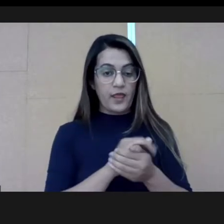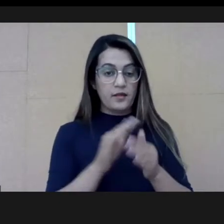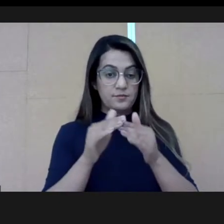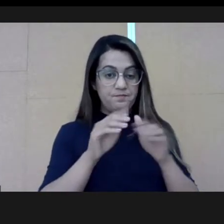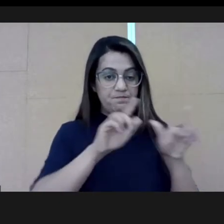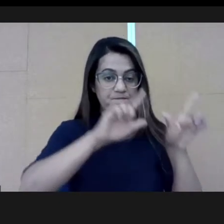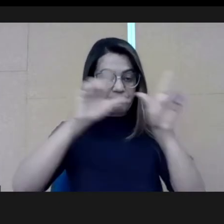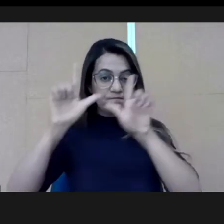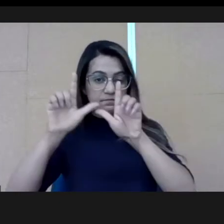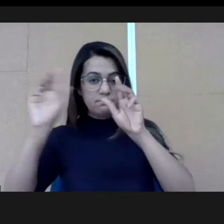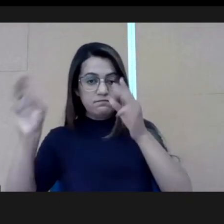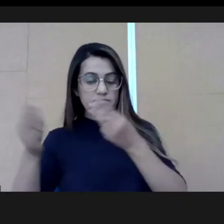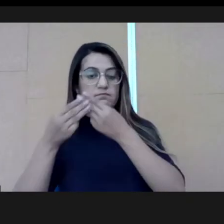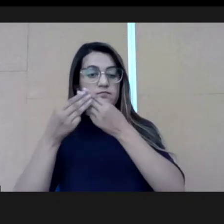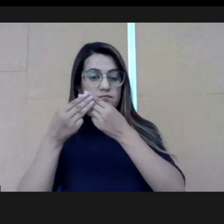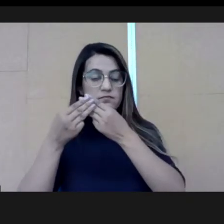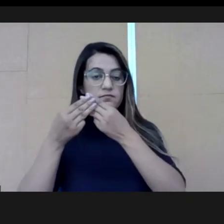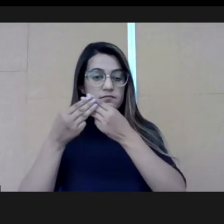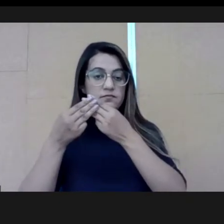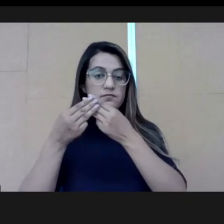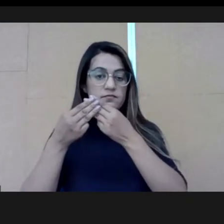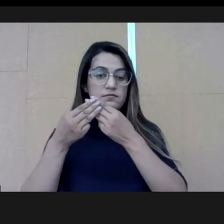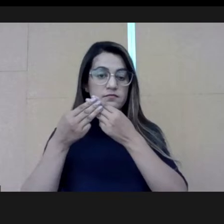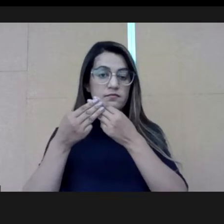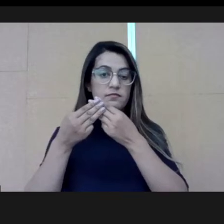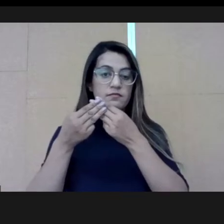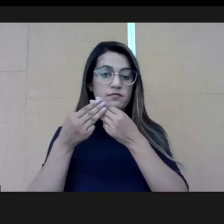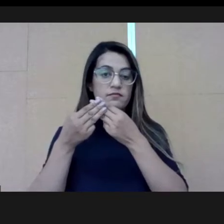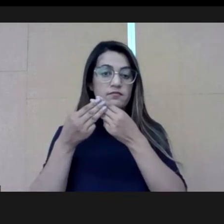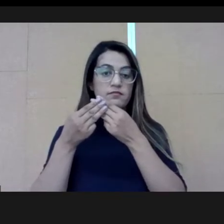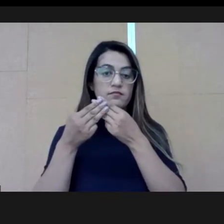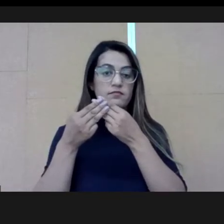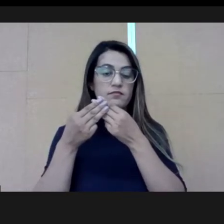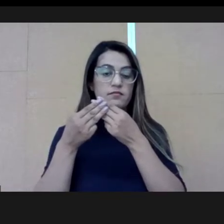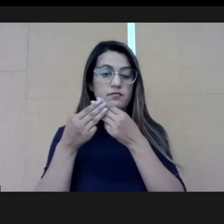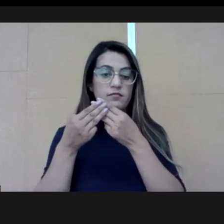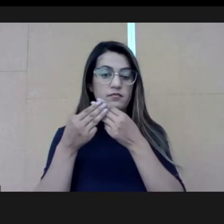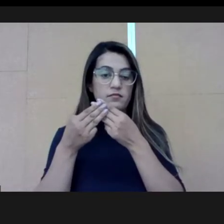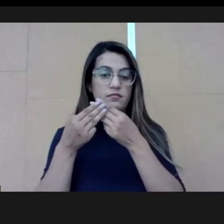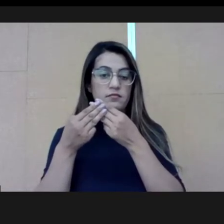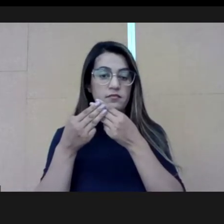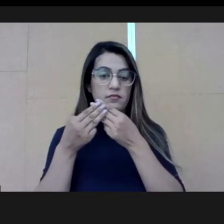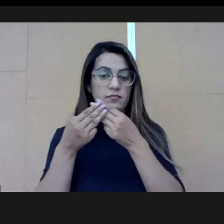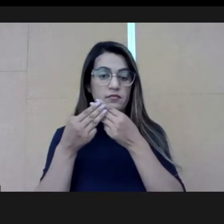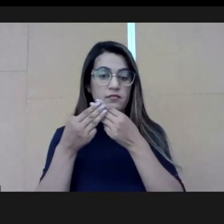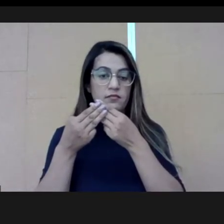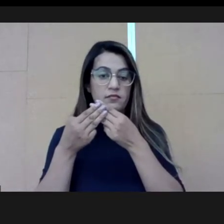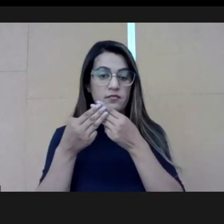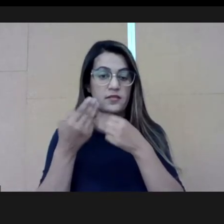I'm going to ask you to pass a little bit. Move forward. Yes. On the presentation.